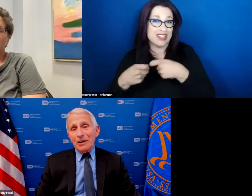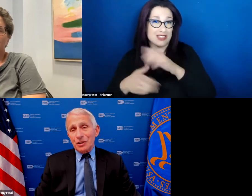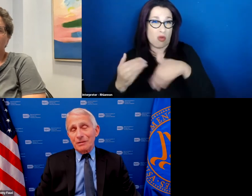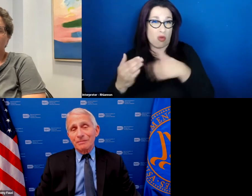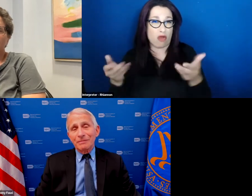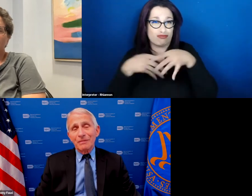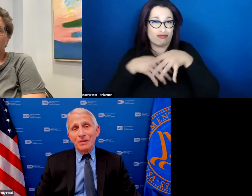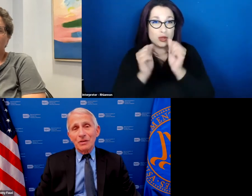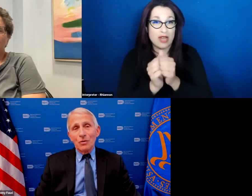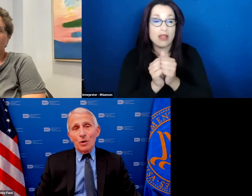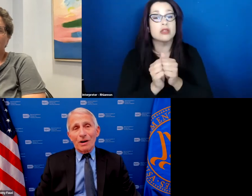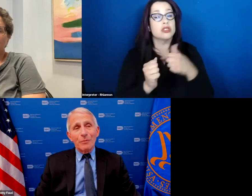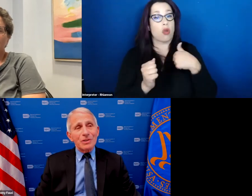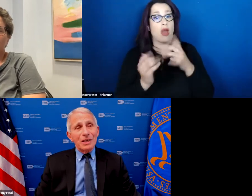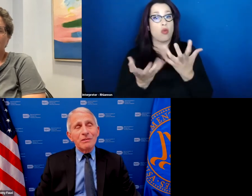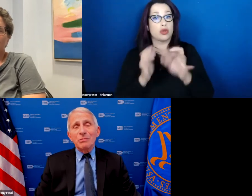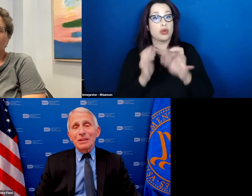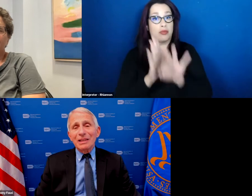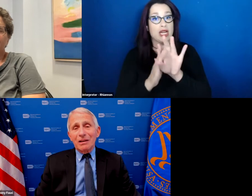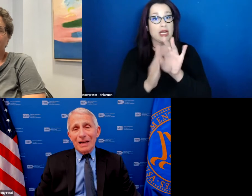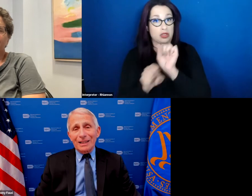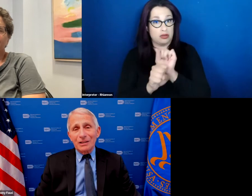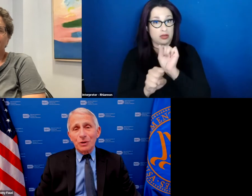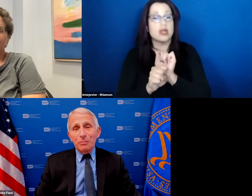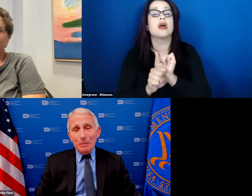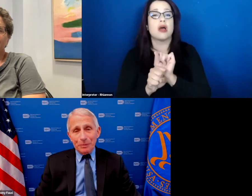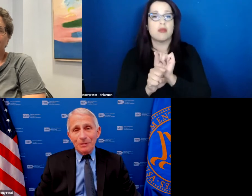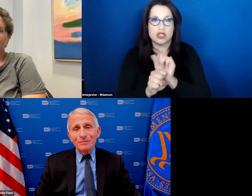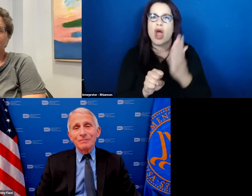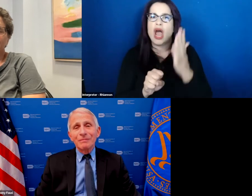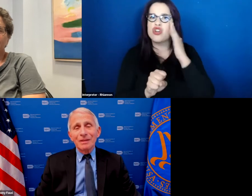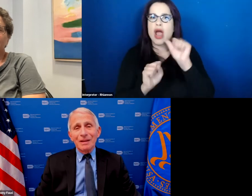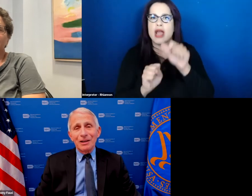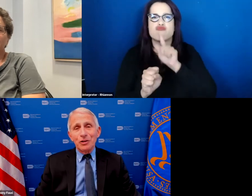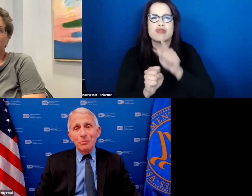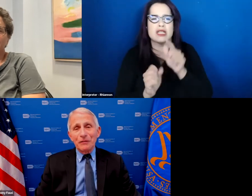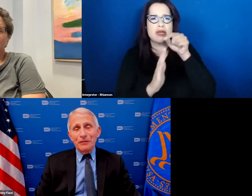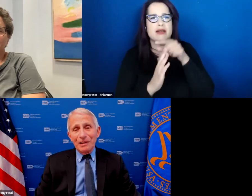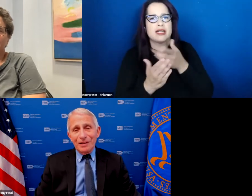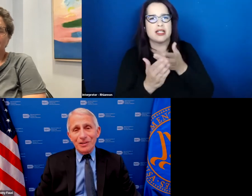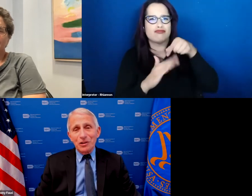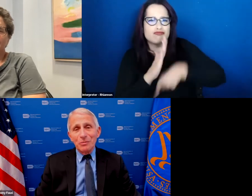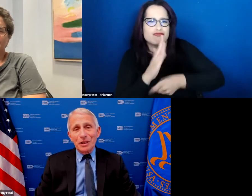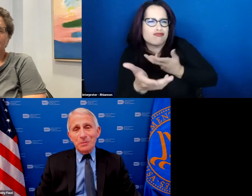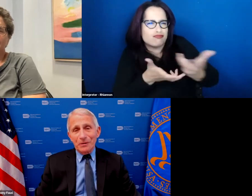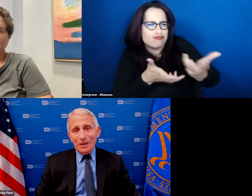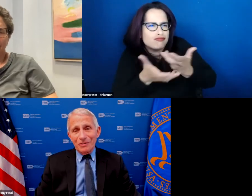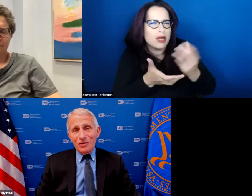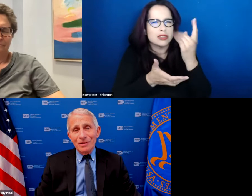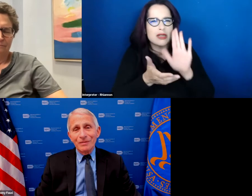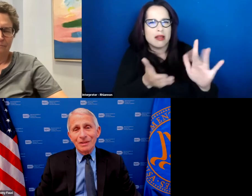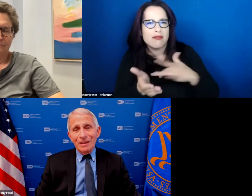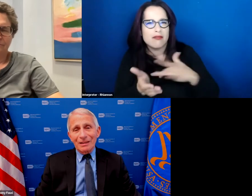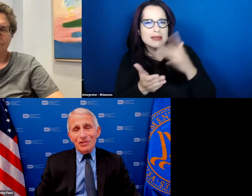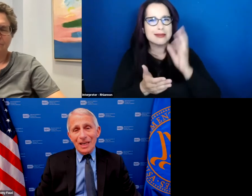a profession where i was intimately connected with people and human feelings and human experience